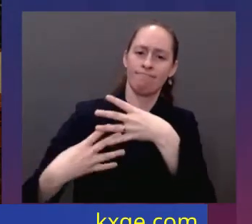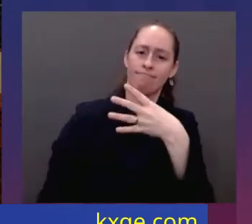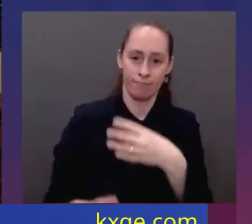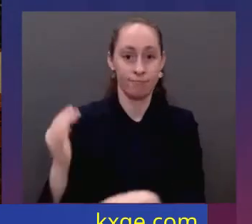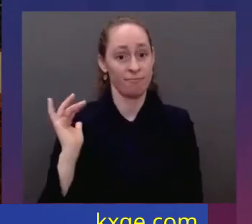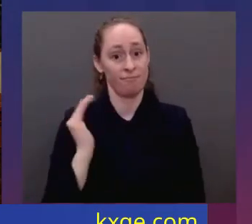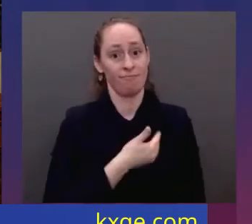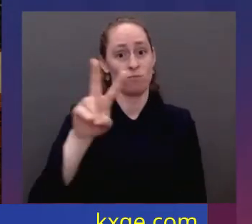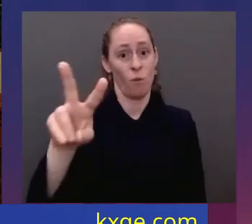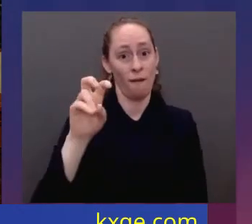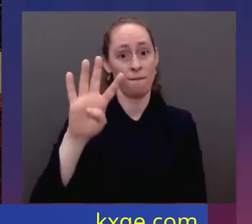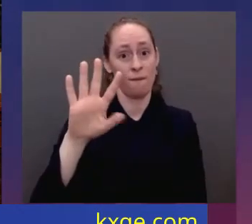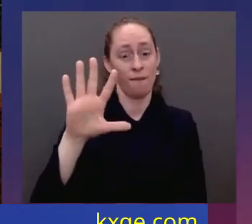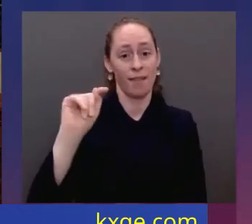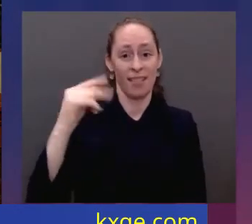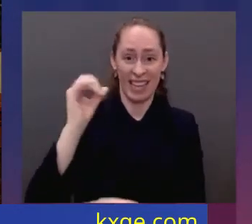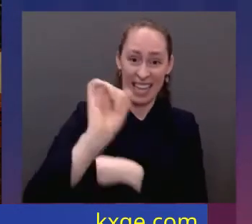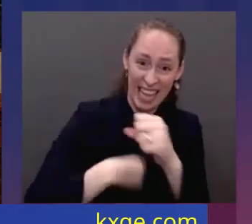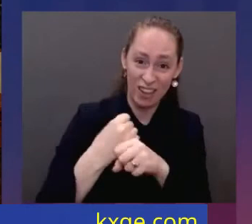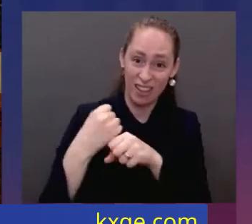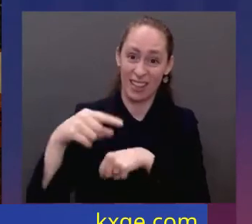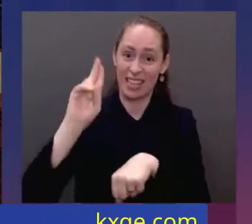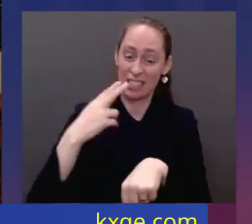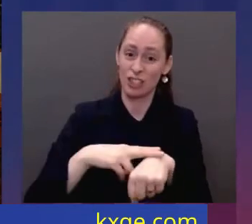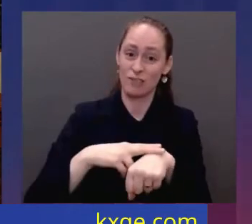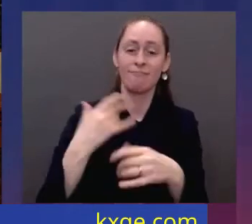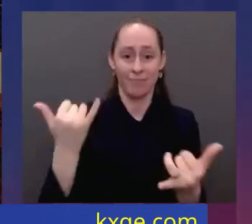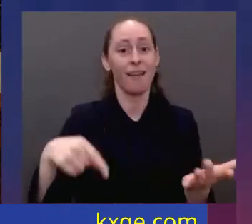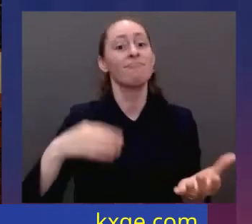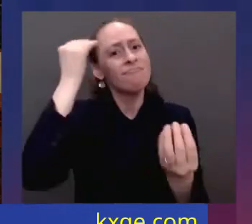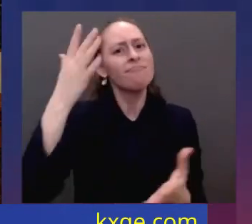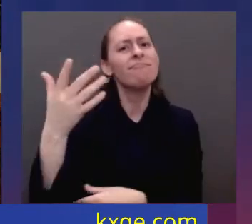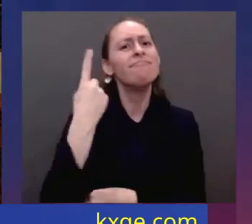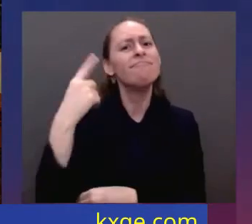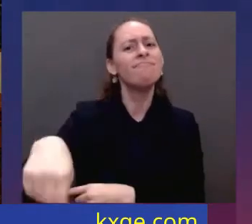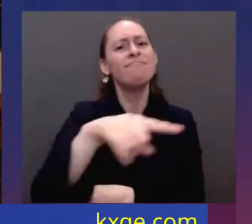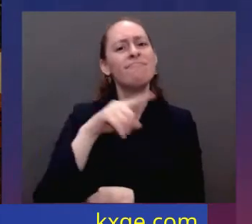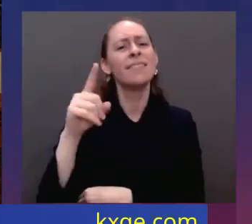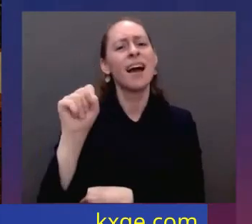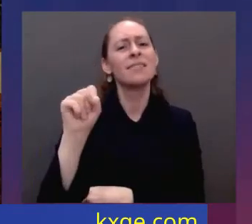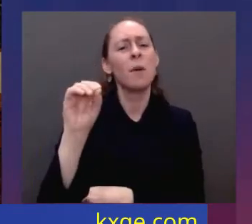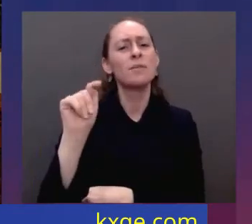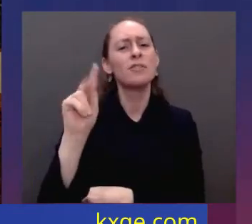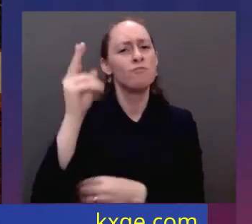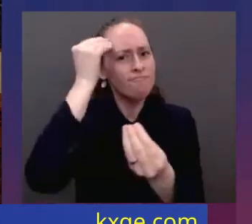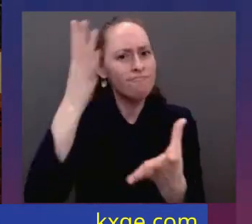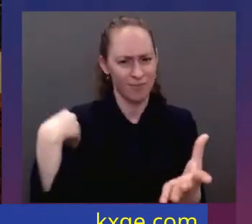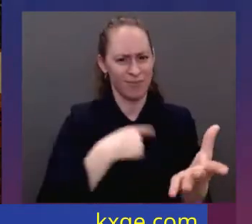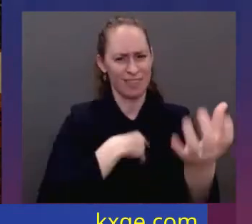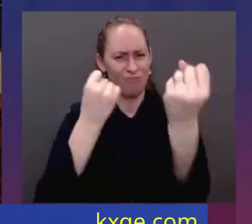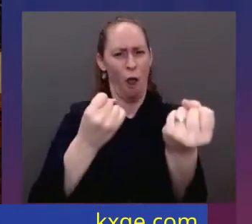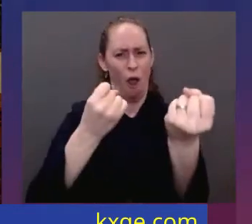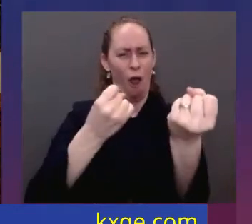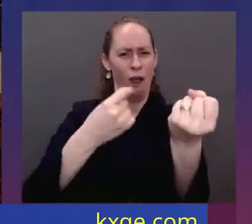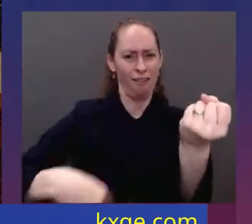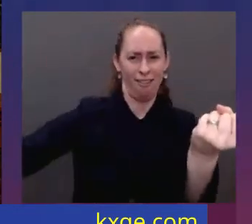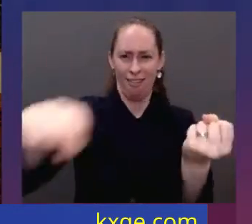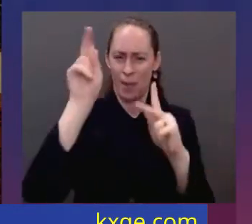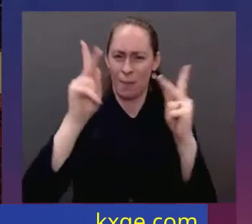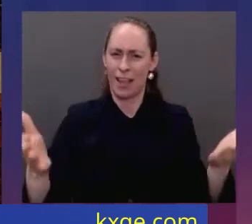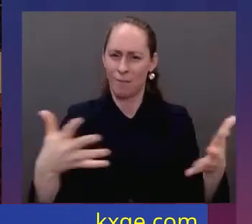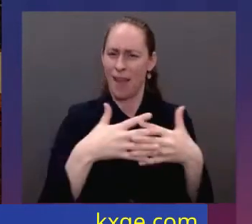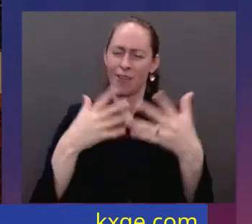nation, the state of the union. And my report is this. The state of the union is strong because you, the American people, are strong. We are stronger today.